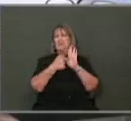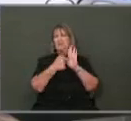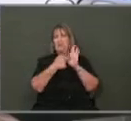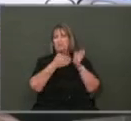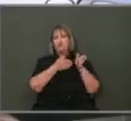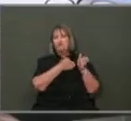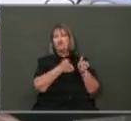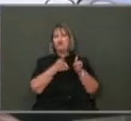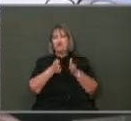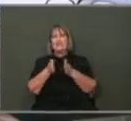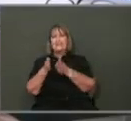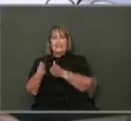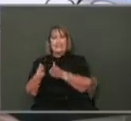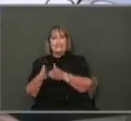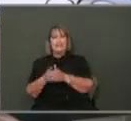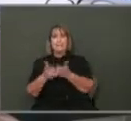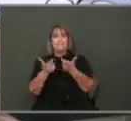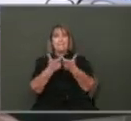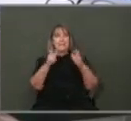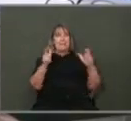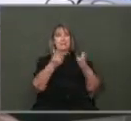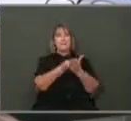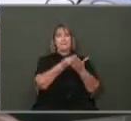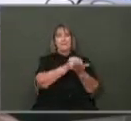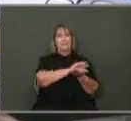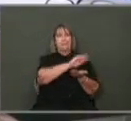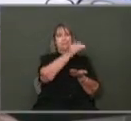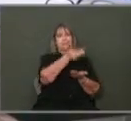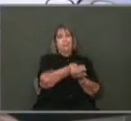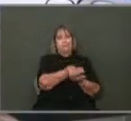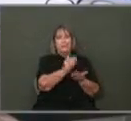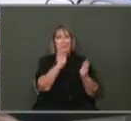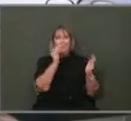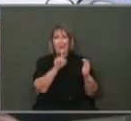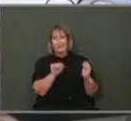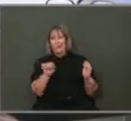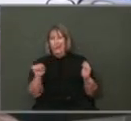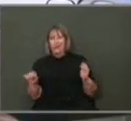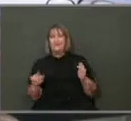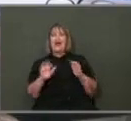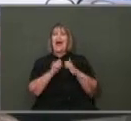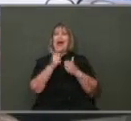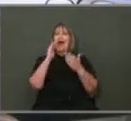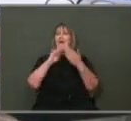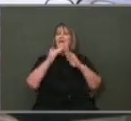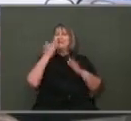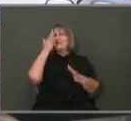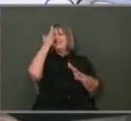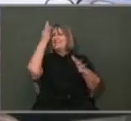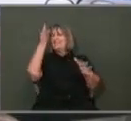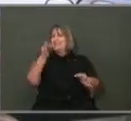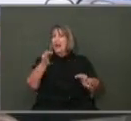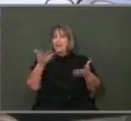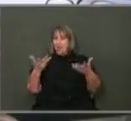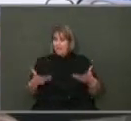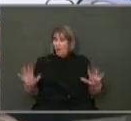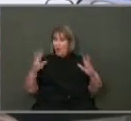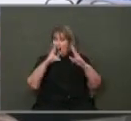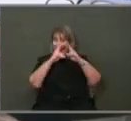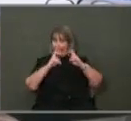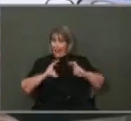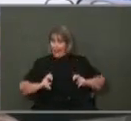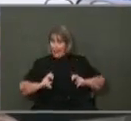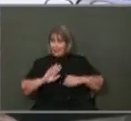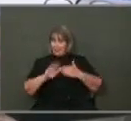big budget there compared to the others. How does the city determine which streets, have they already done an analysis